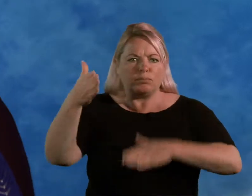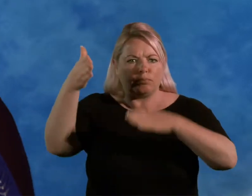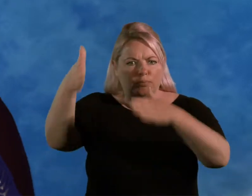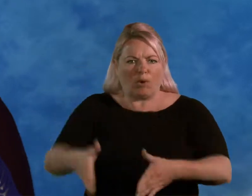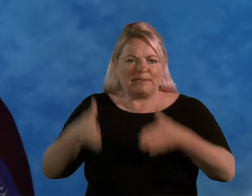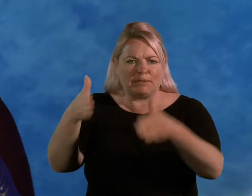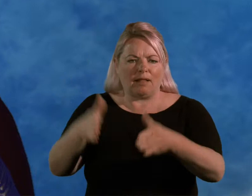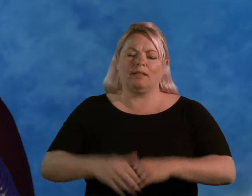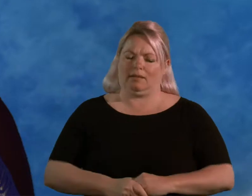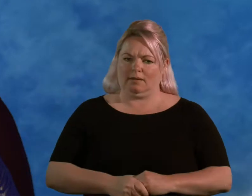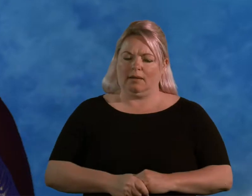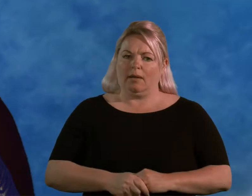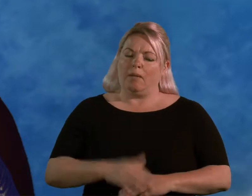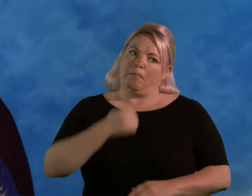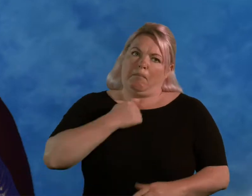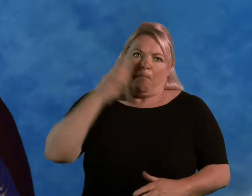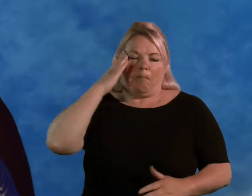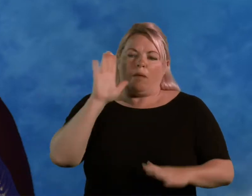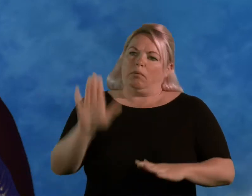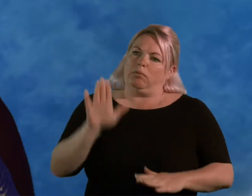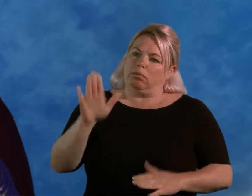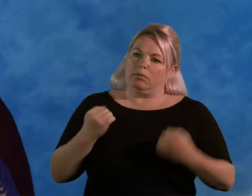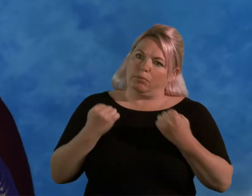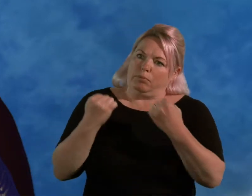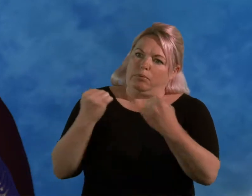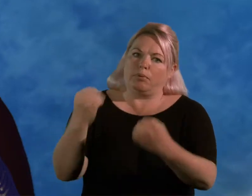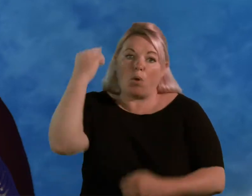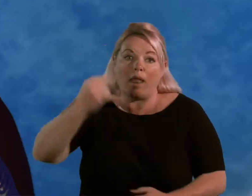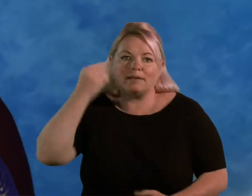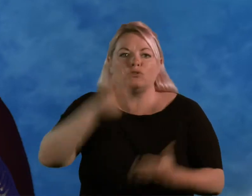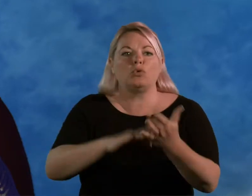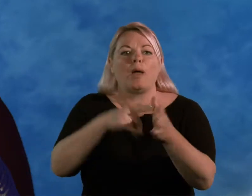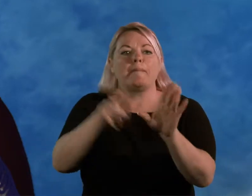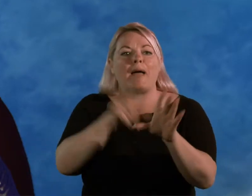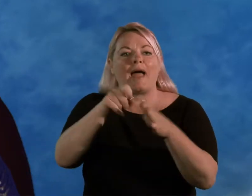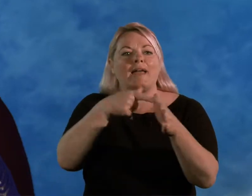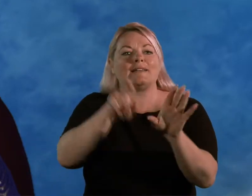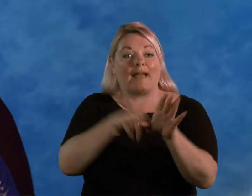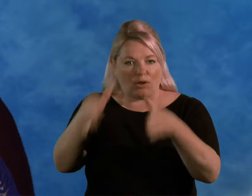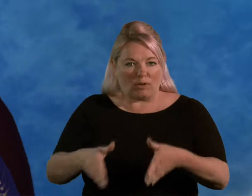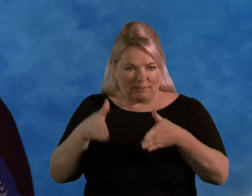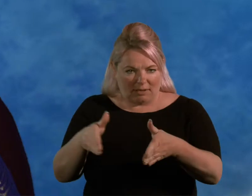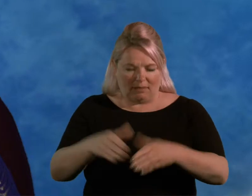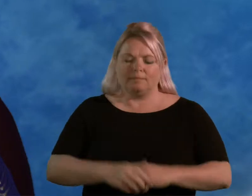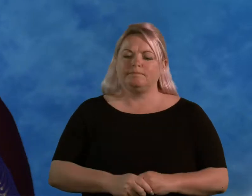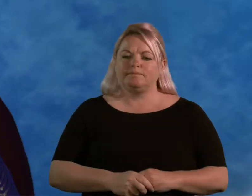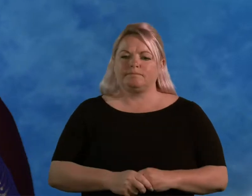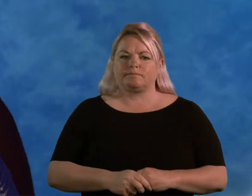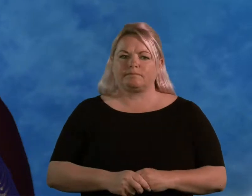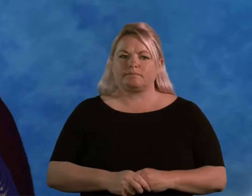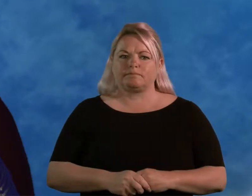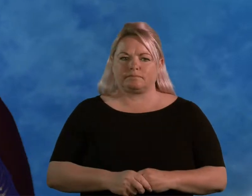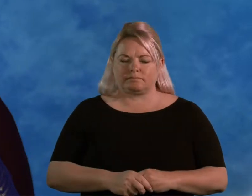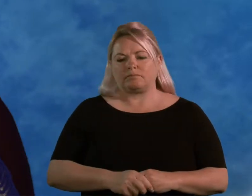to the hospital, and my poor mum drove across central London and took me to May Day Hospital. I would say that